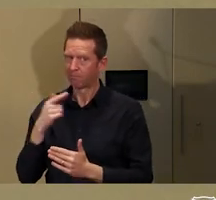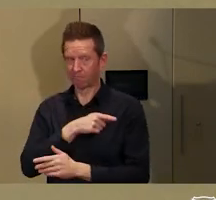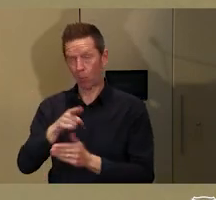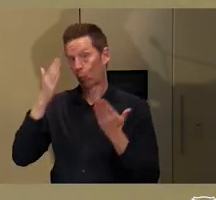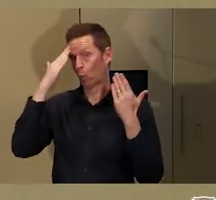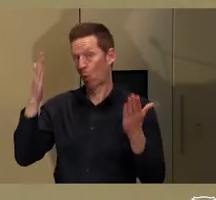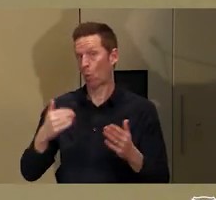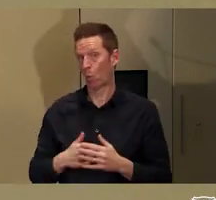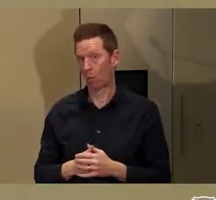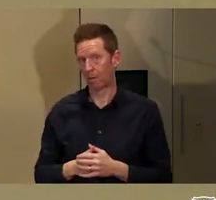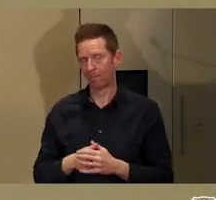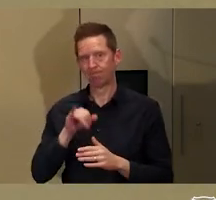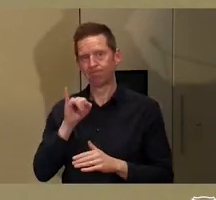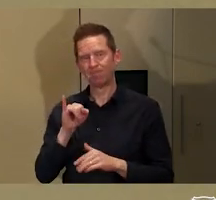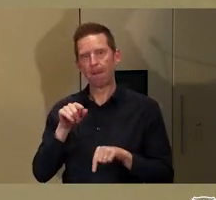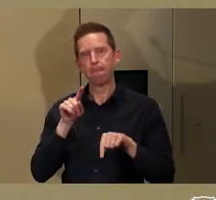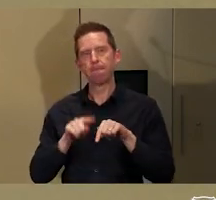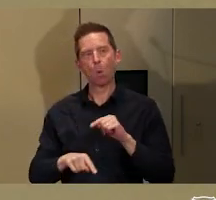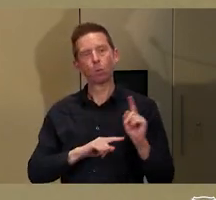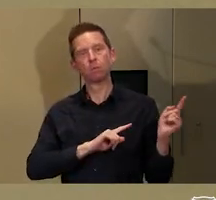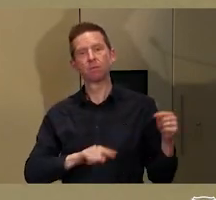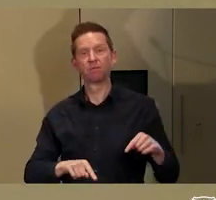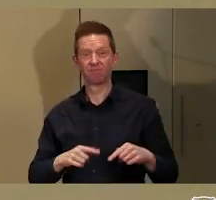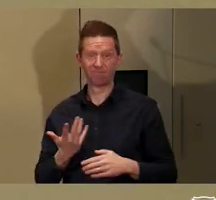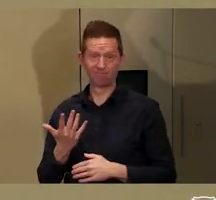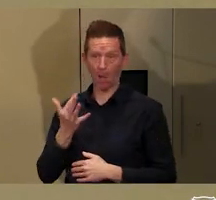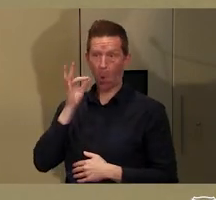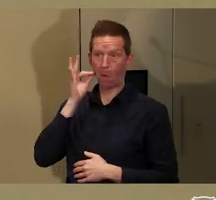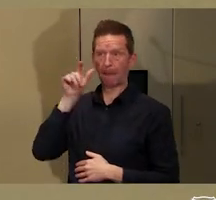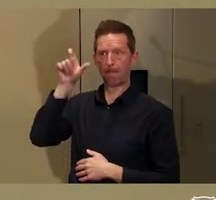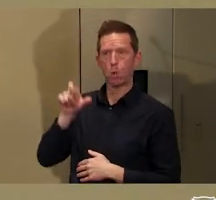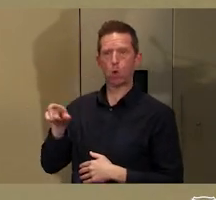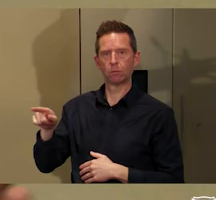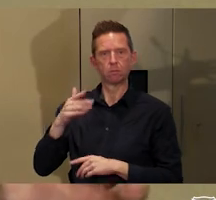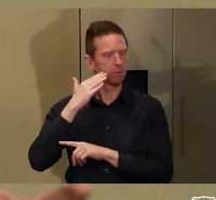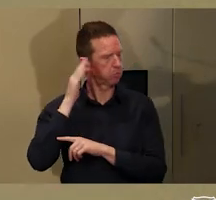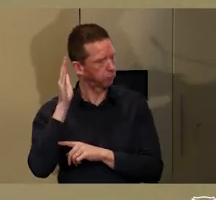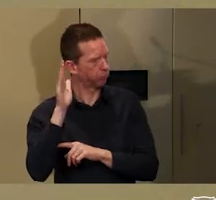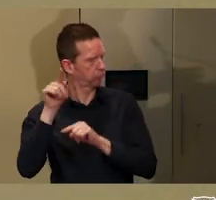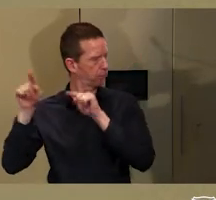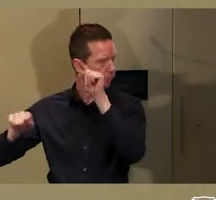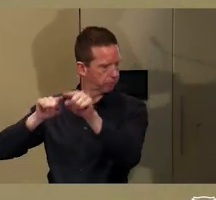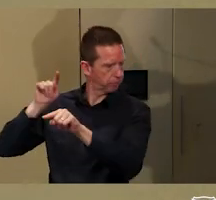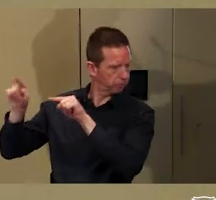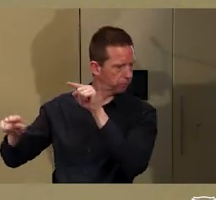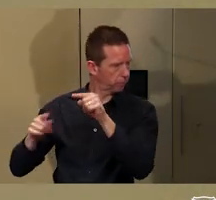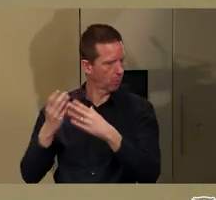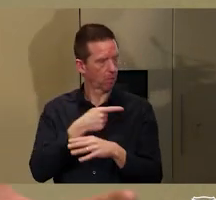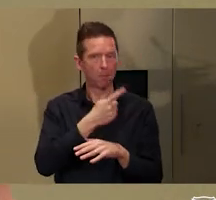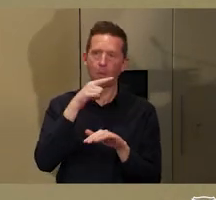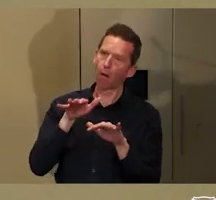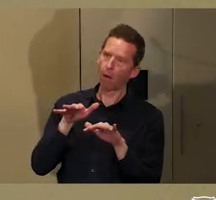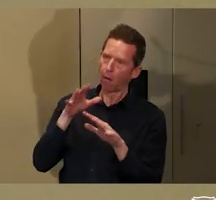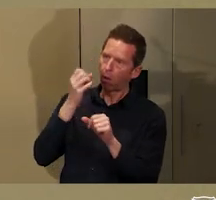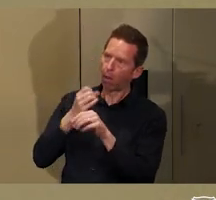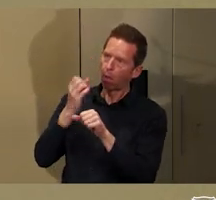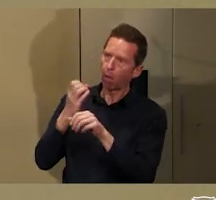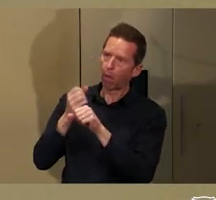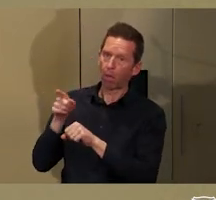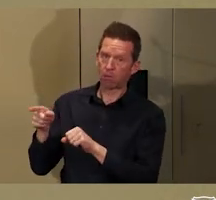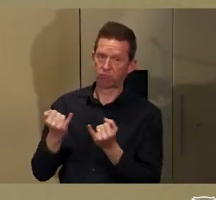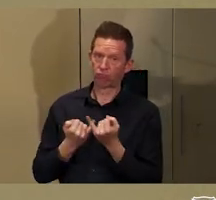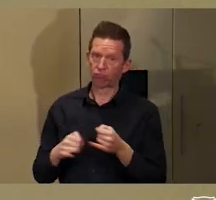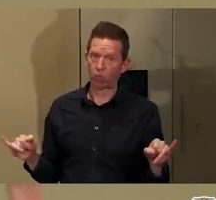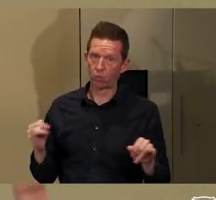the whitefella dreaming experience of the rock as this important sacred